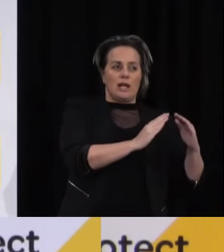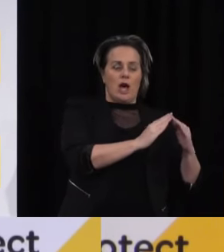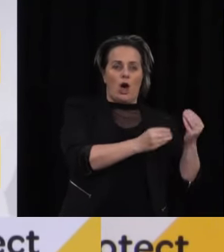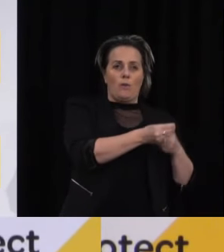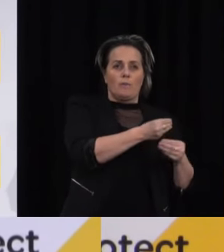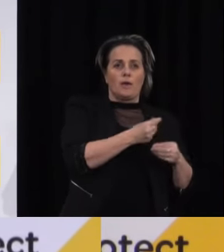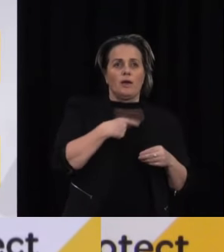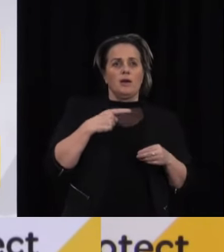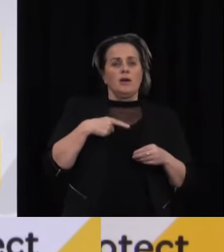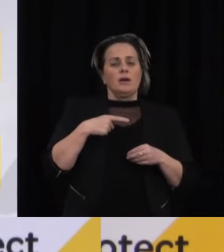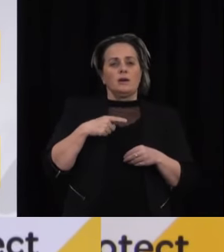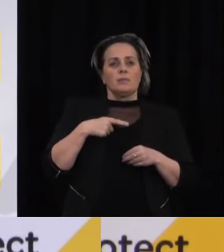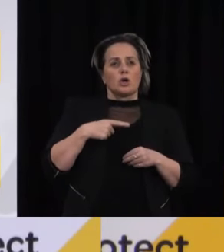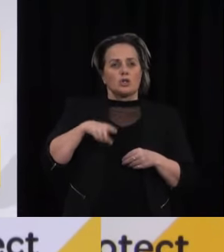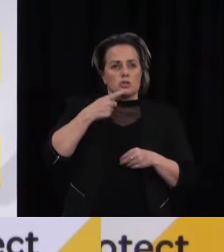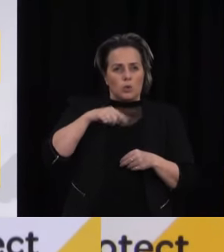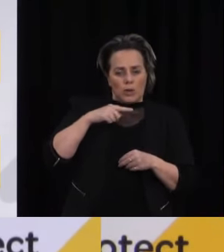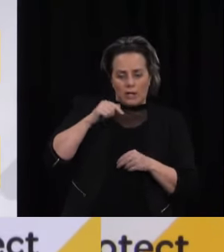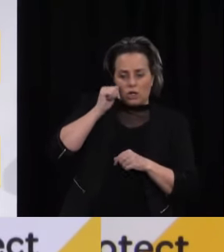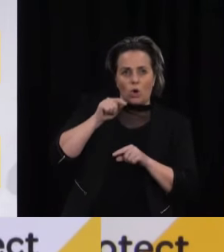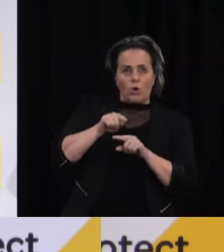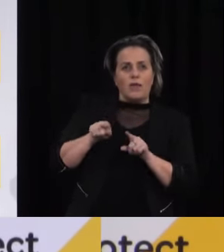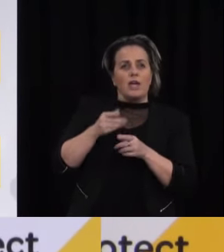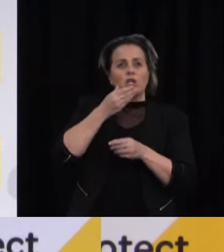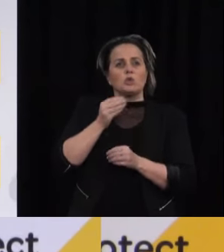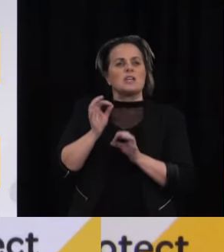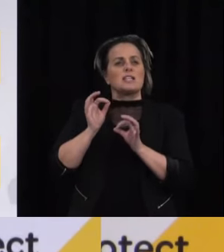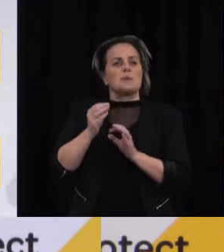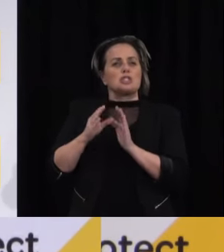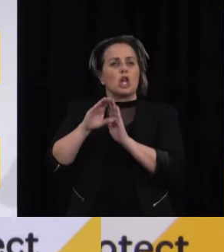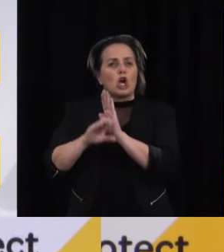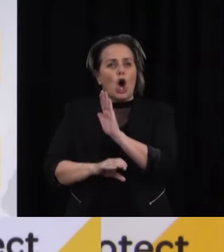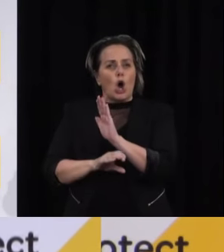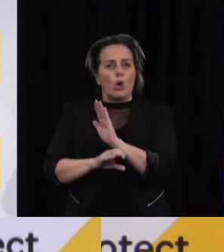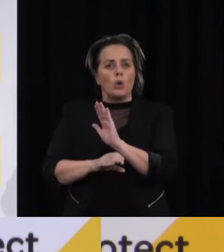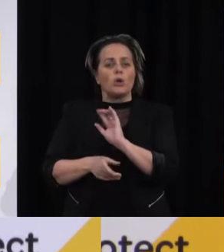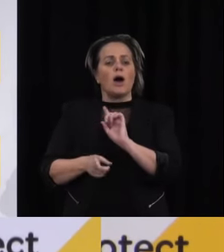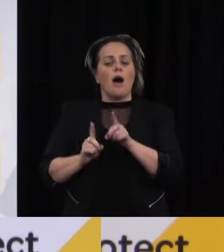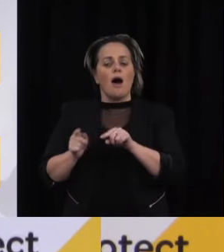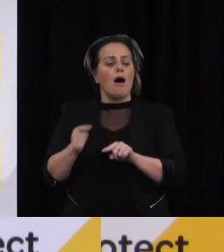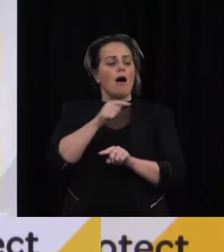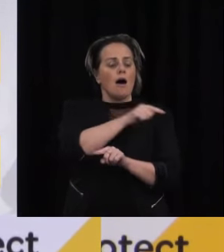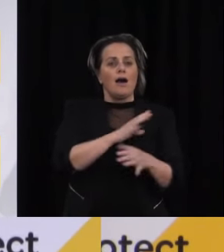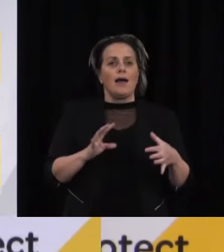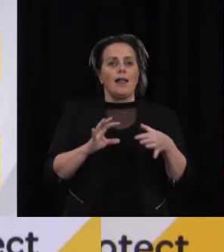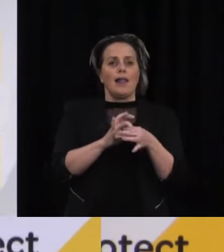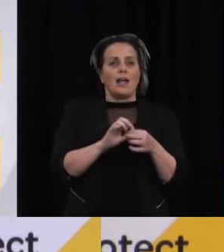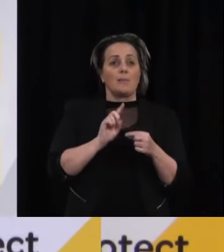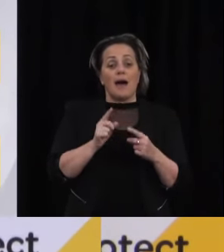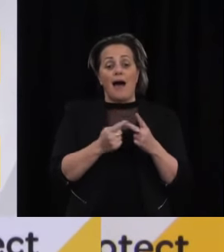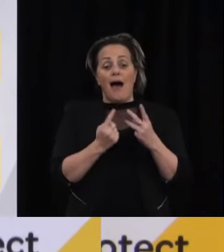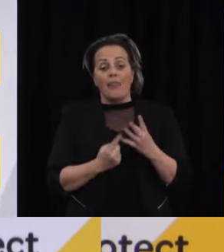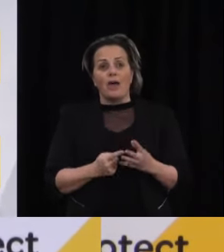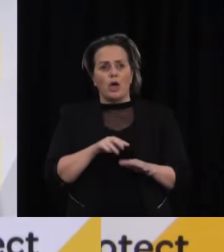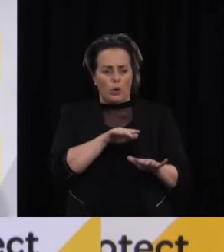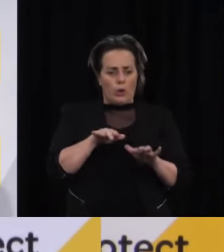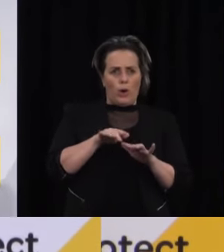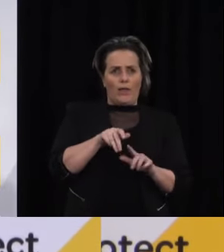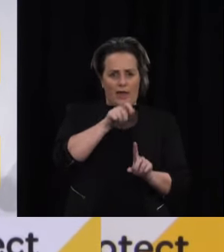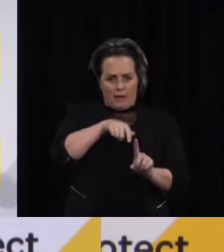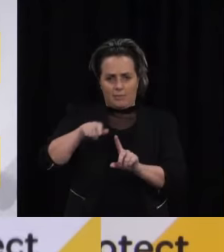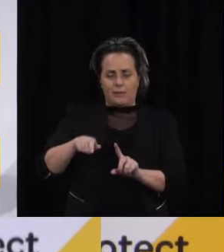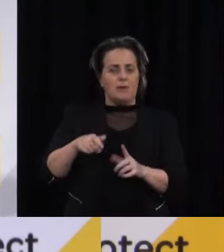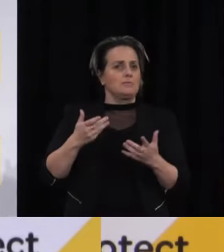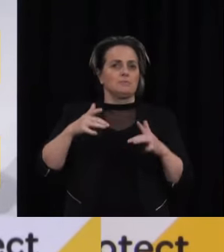serve code with their test. But other than that, I don't have additional information other than basic demographic information because the interviews are